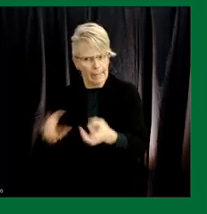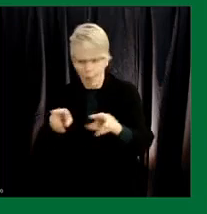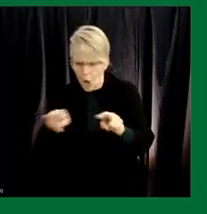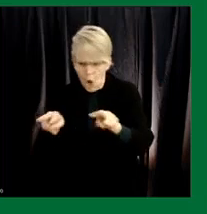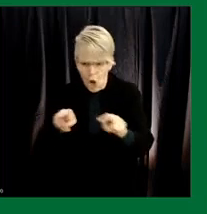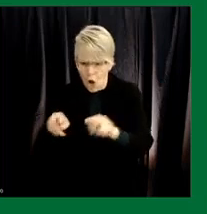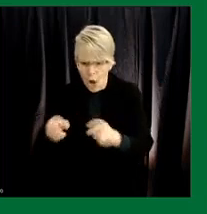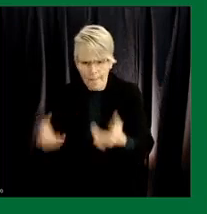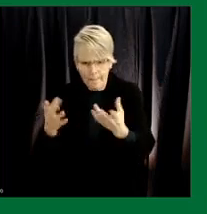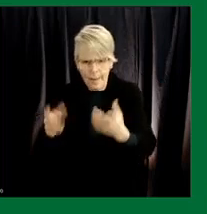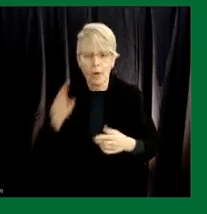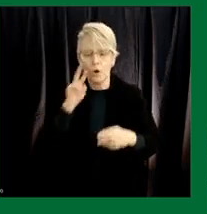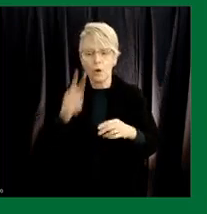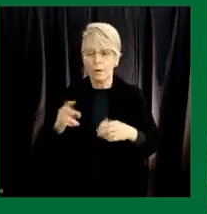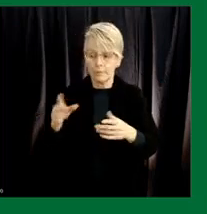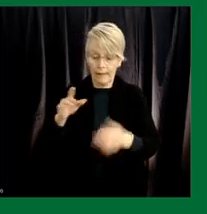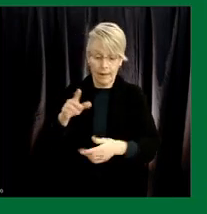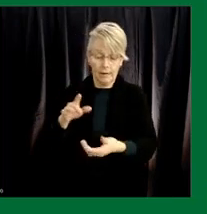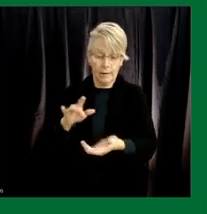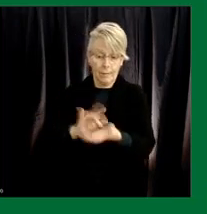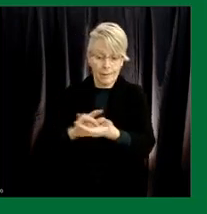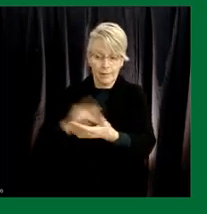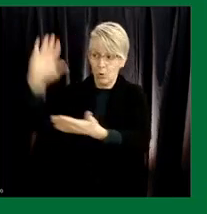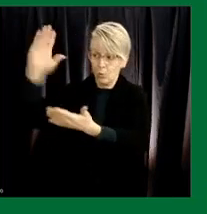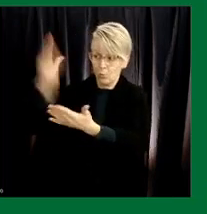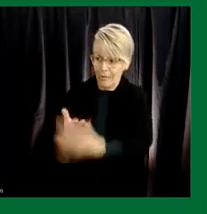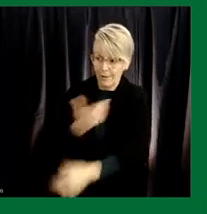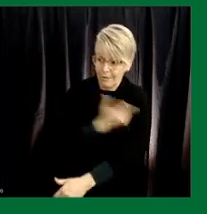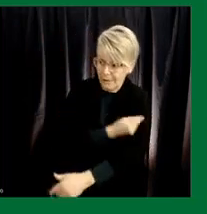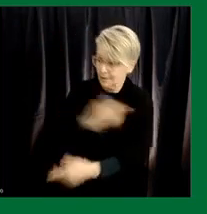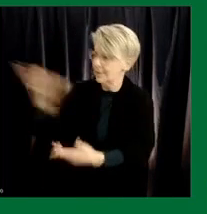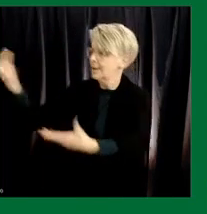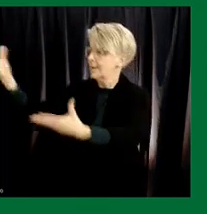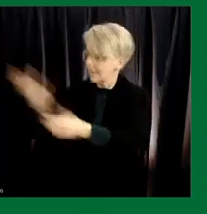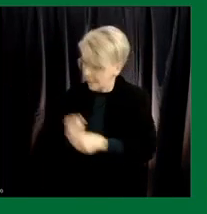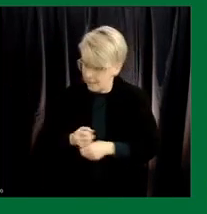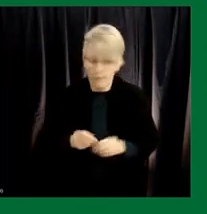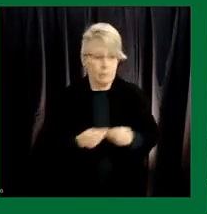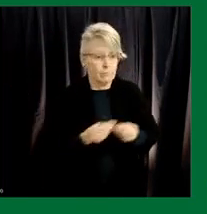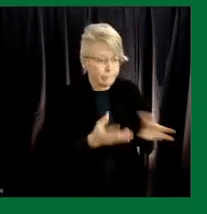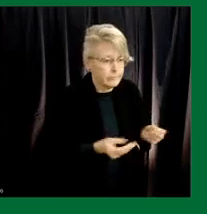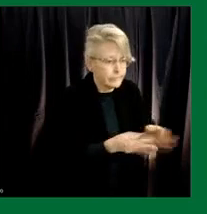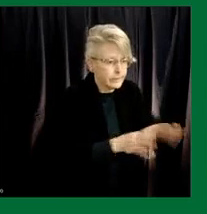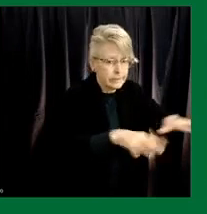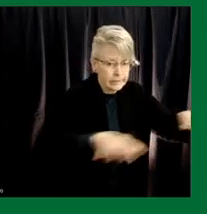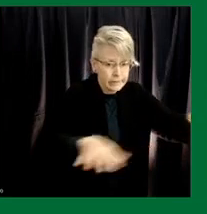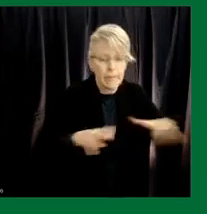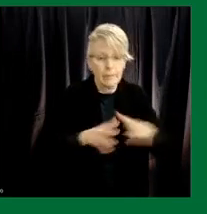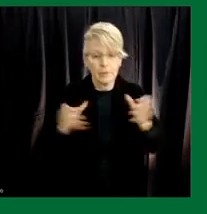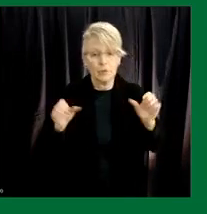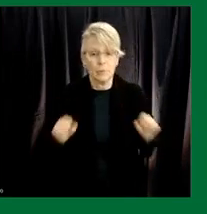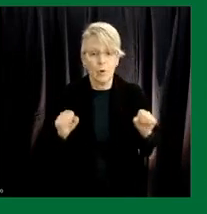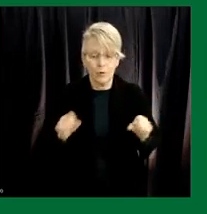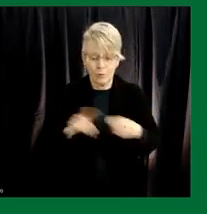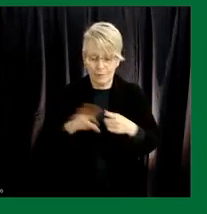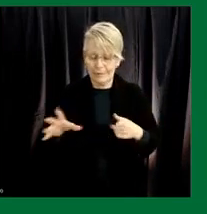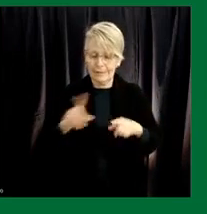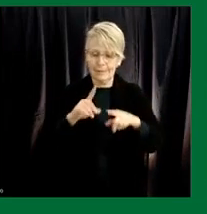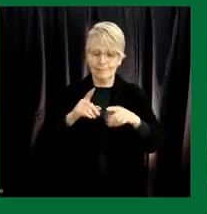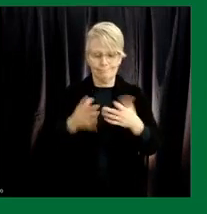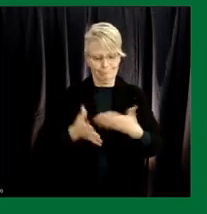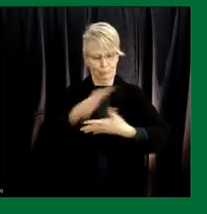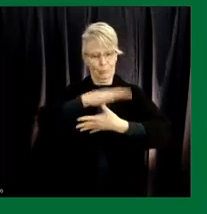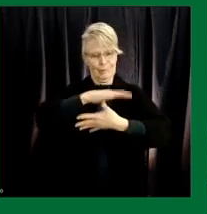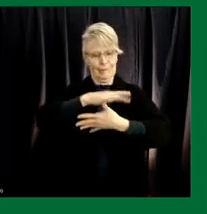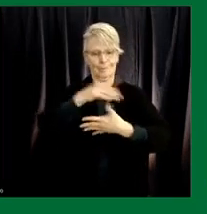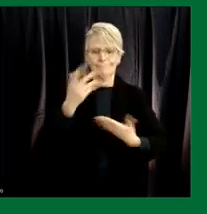have in in the days ahead and how we make that as available as quickly as possible to those prioritized age groups in saskatchewan but